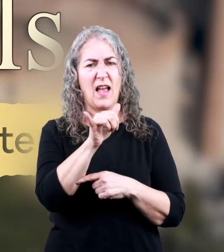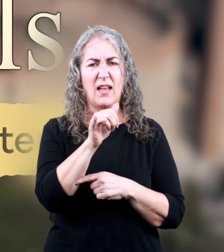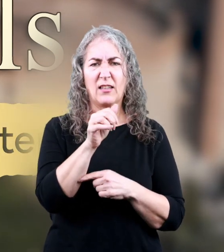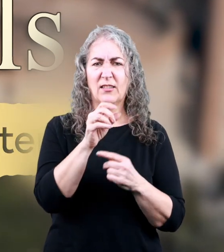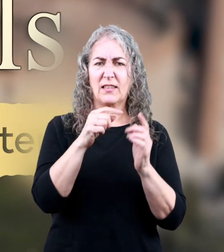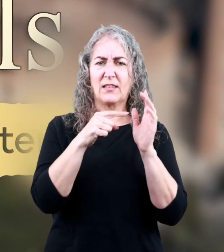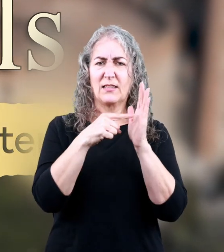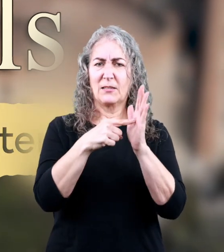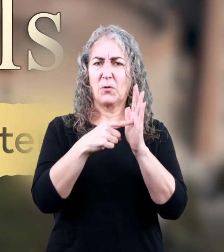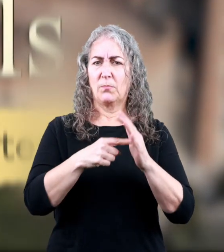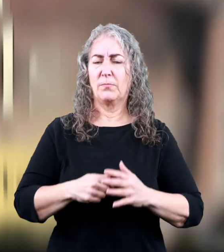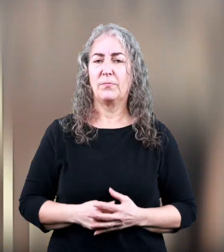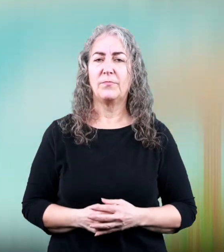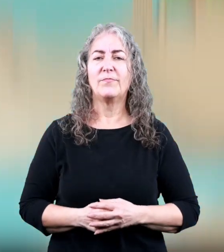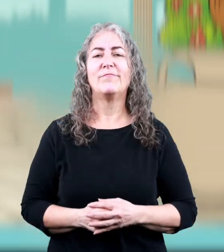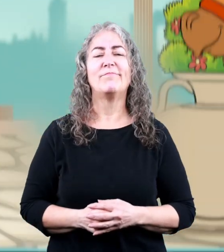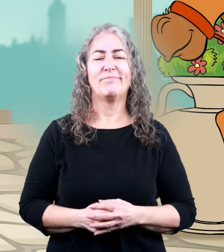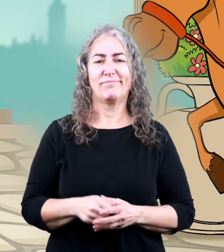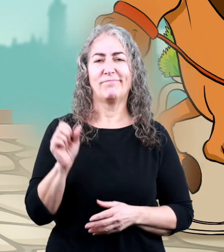who designed this system?